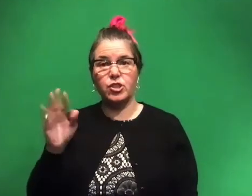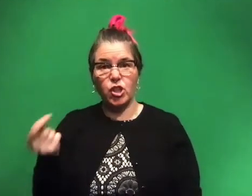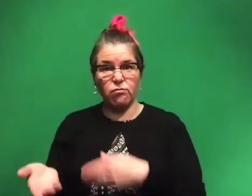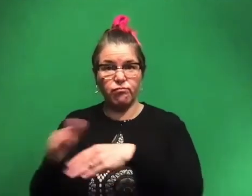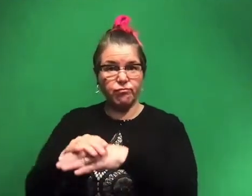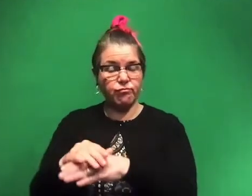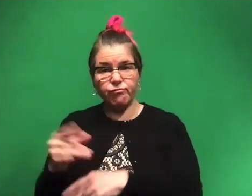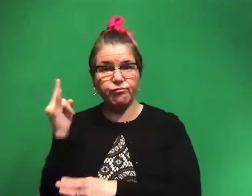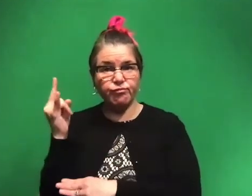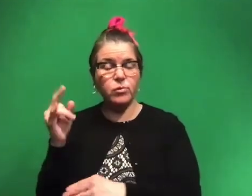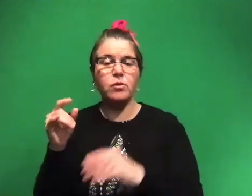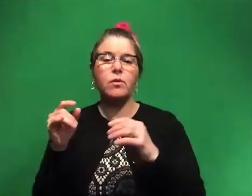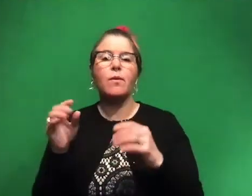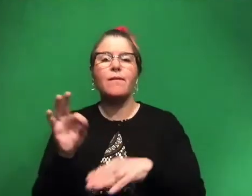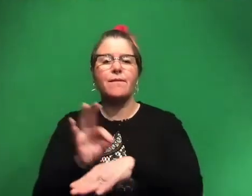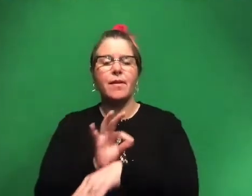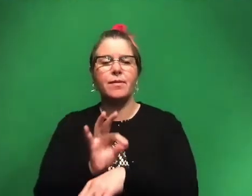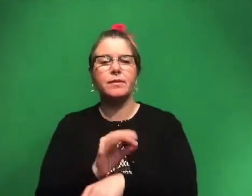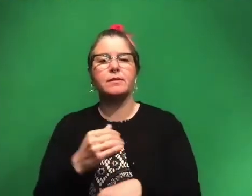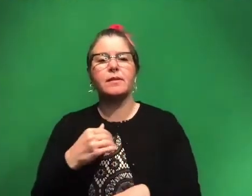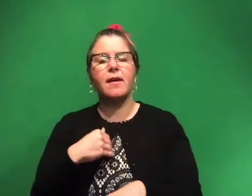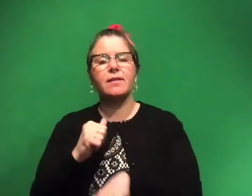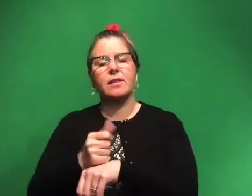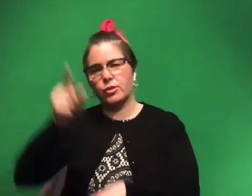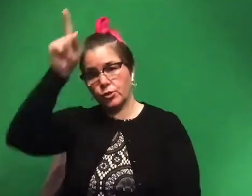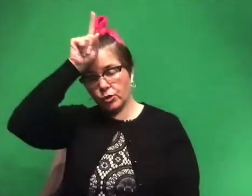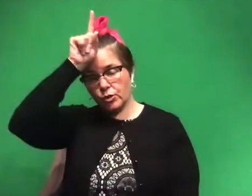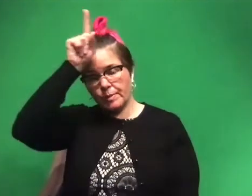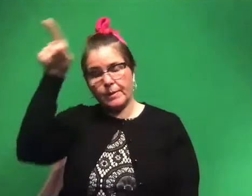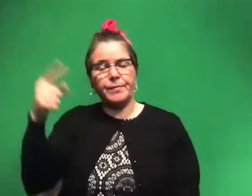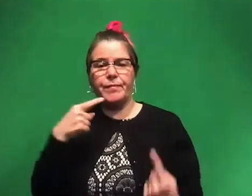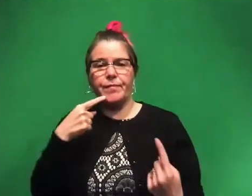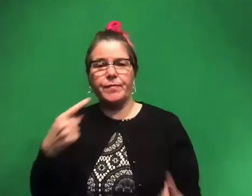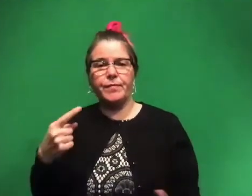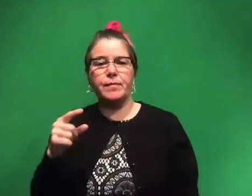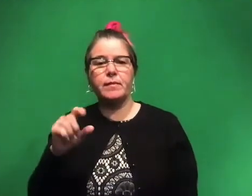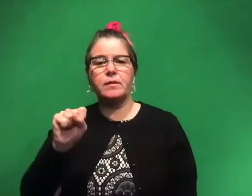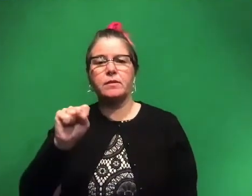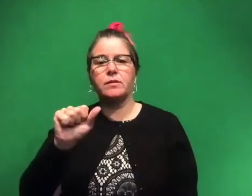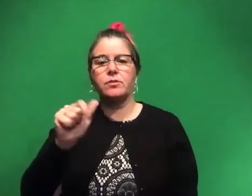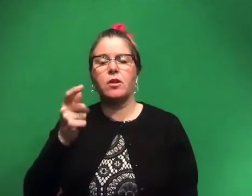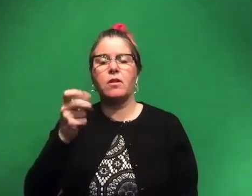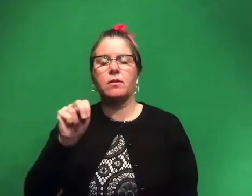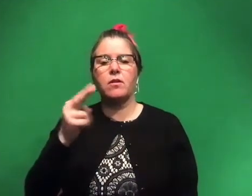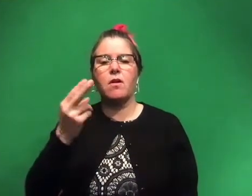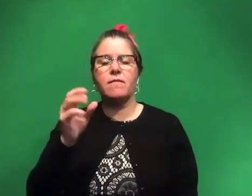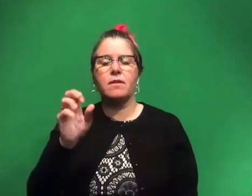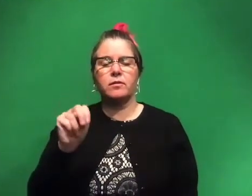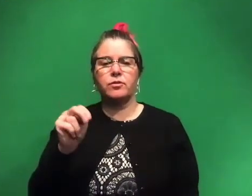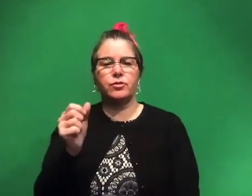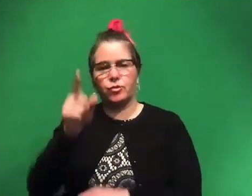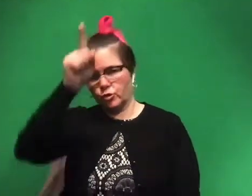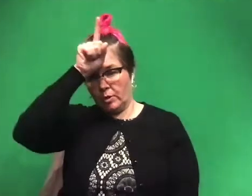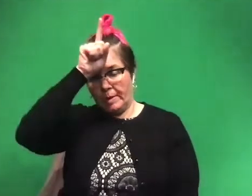So for feathers, we have a site in Germany and it's very famous. It's called Sullenhofen, Germany. And that area